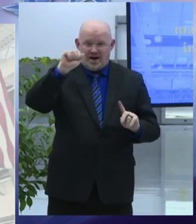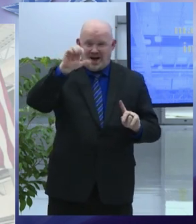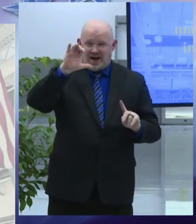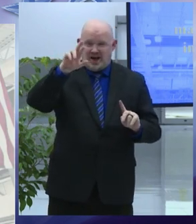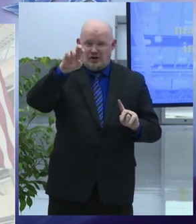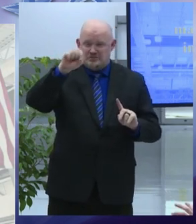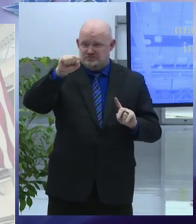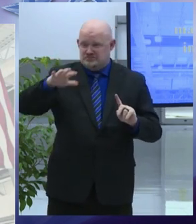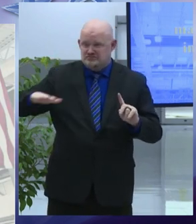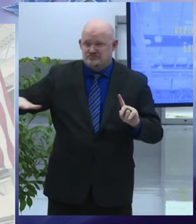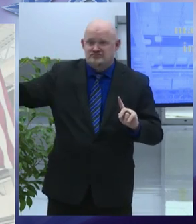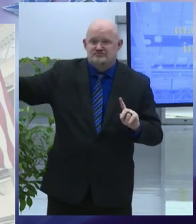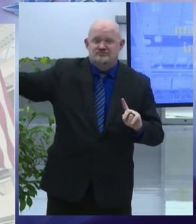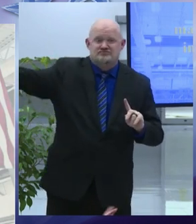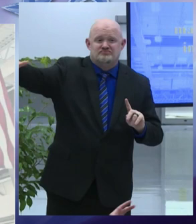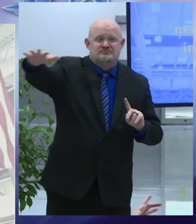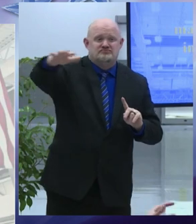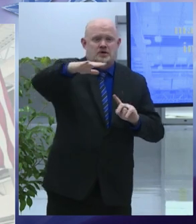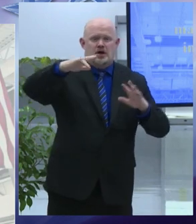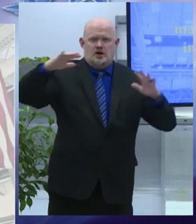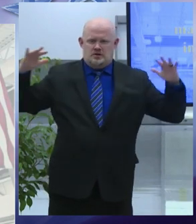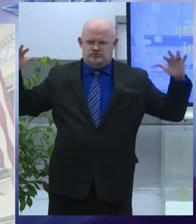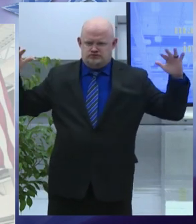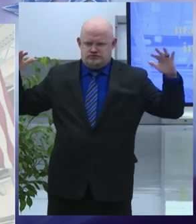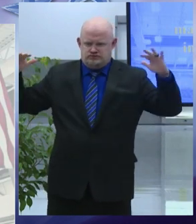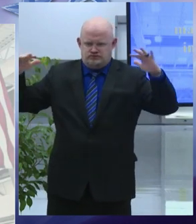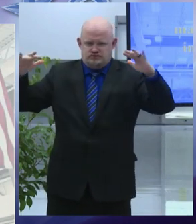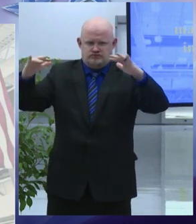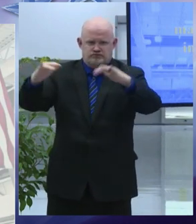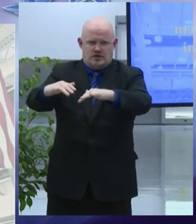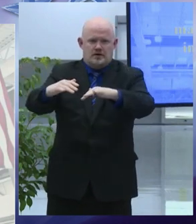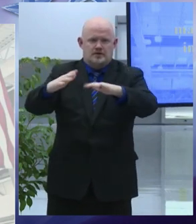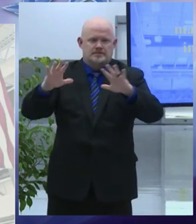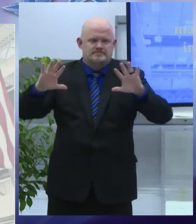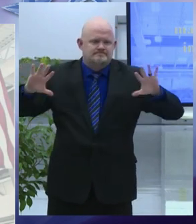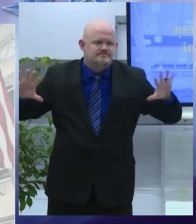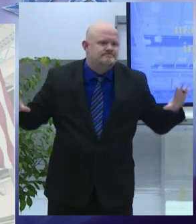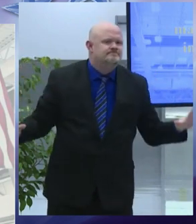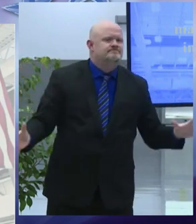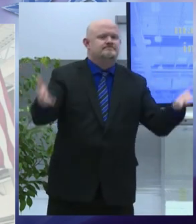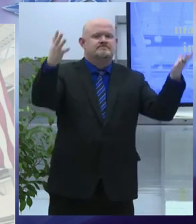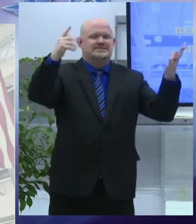jobs and quality housing lifting up the near west side and tip hill neighborhoods